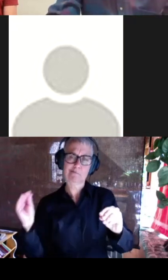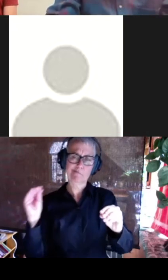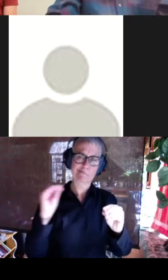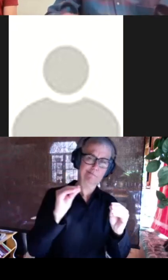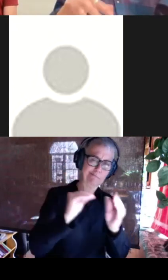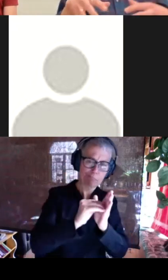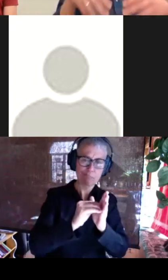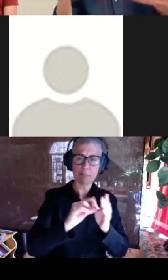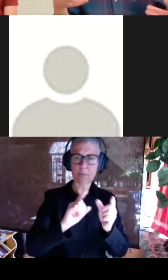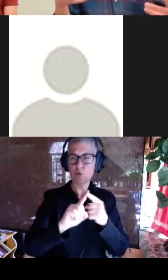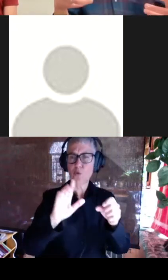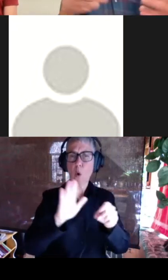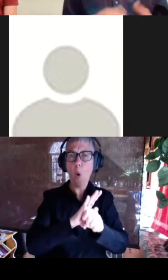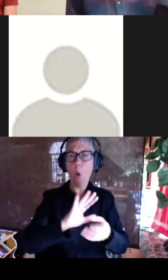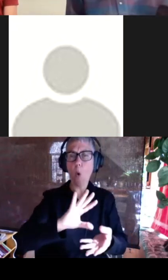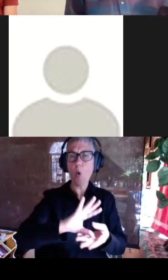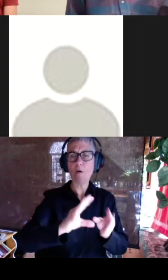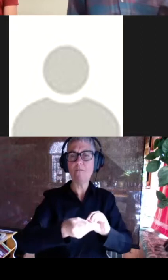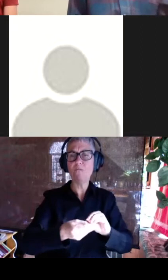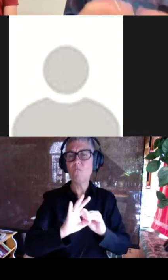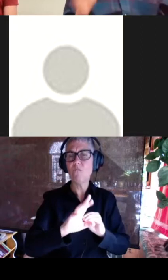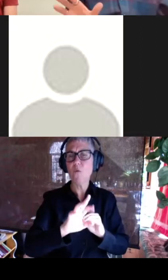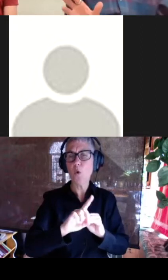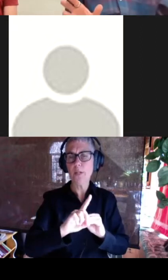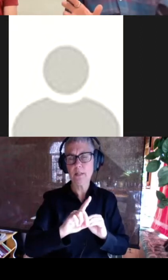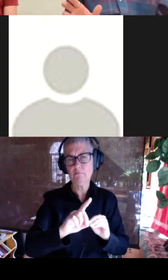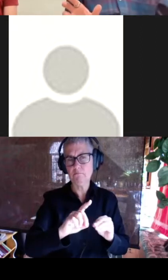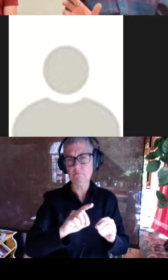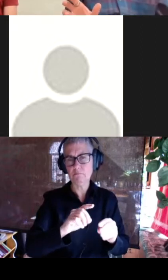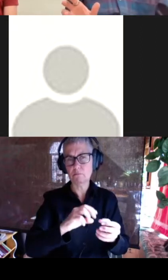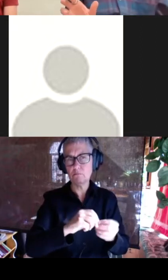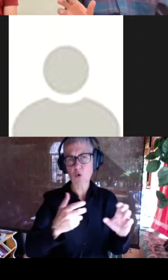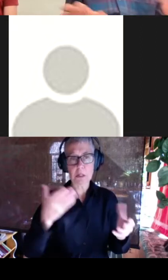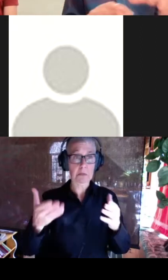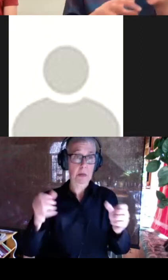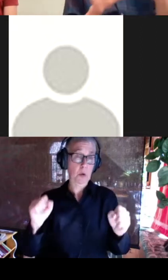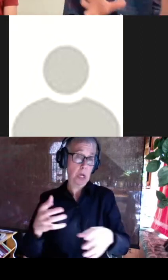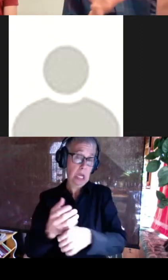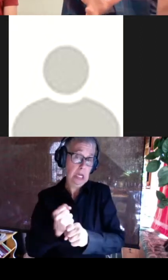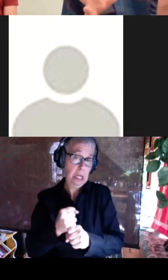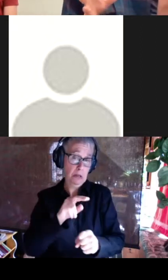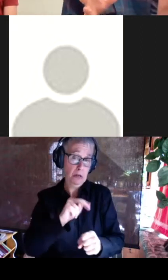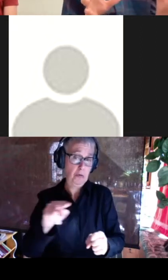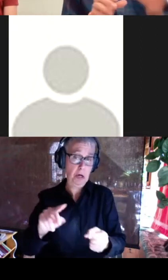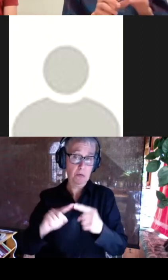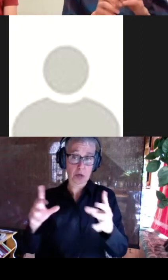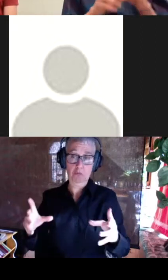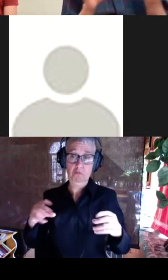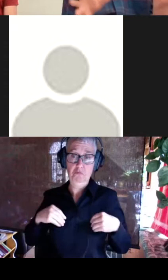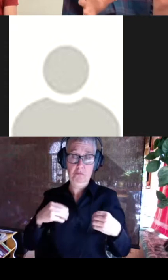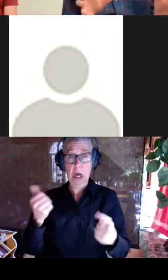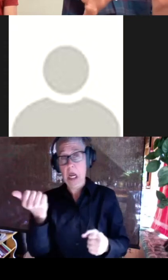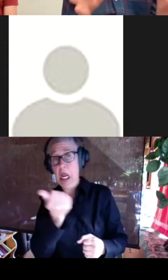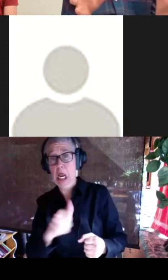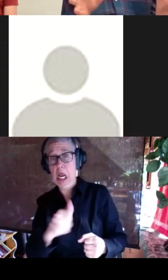I guess more specifically what I mean by this is maybe we could get these neural networks to take in any combination of